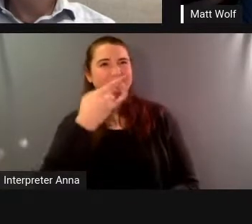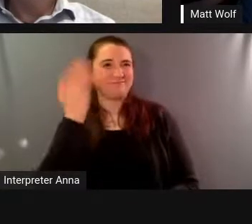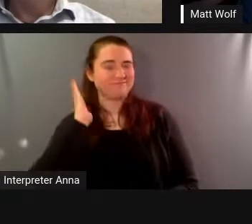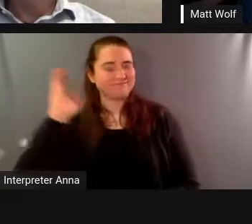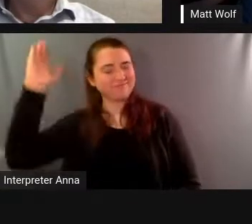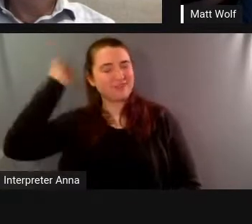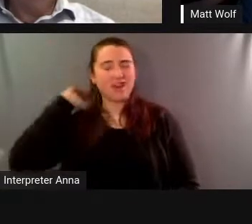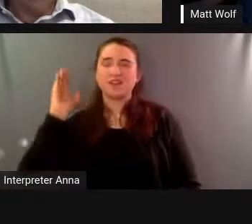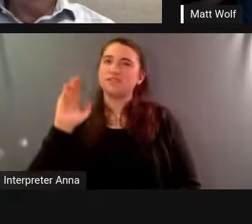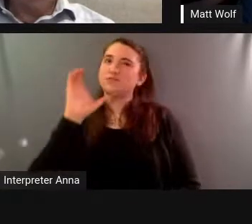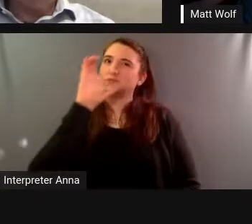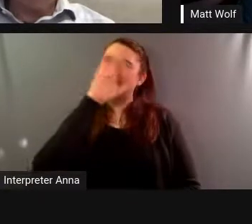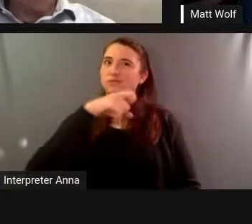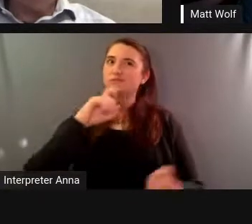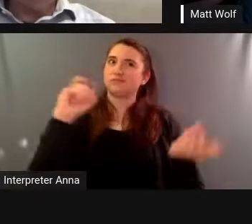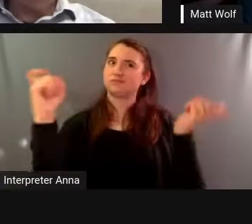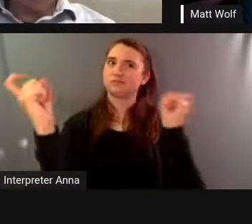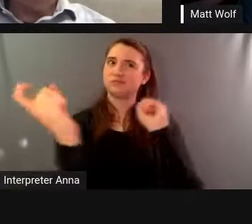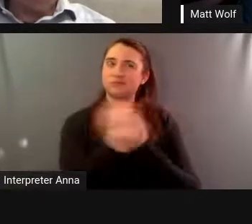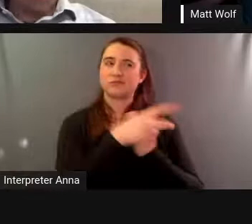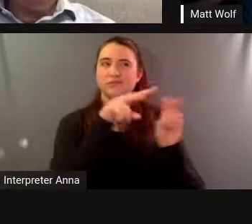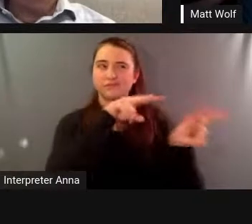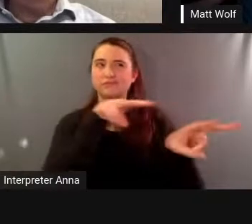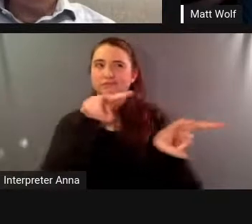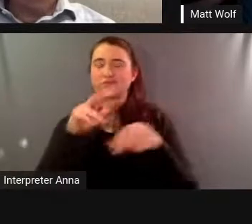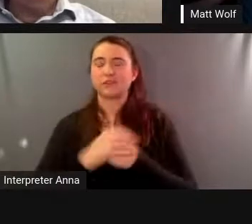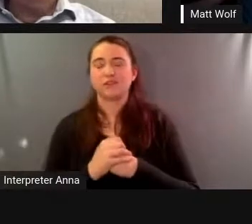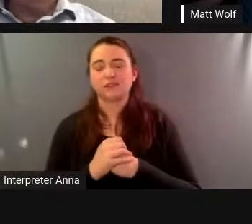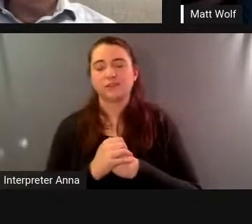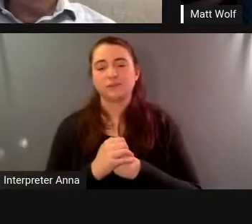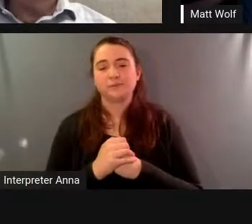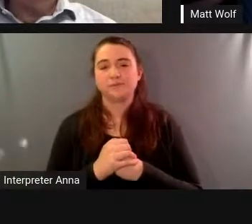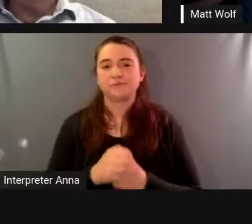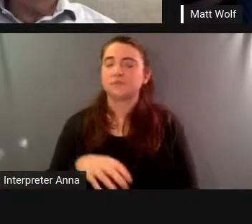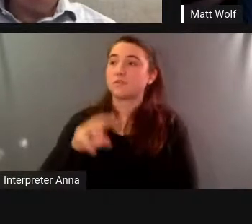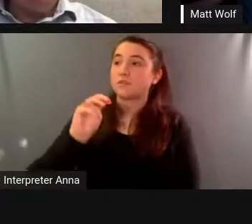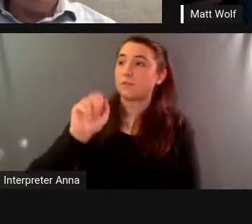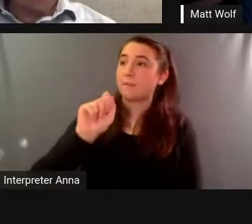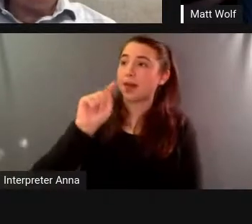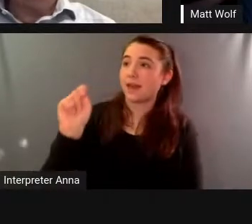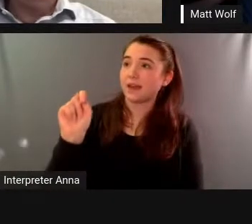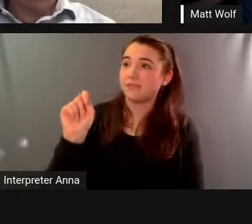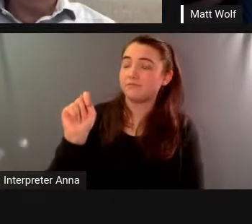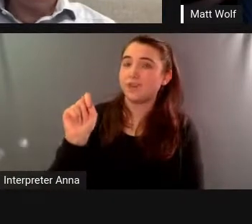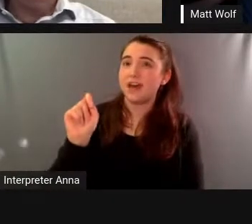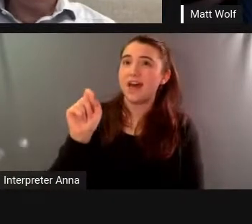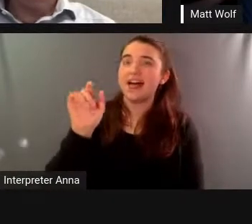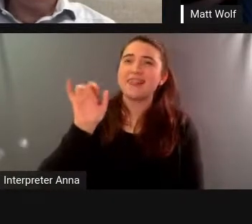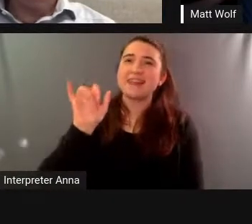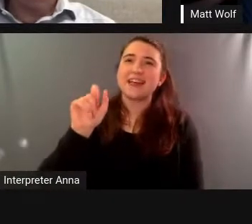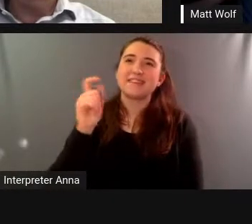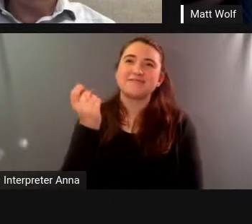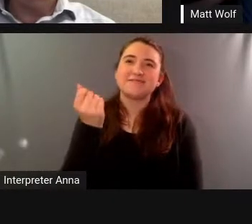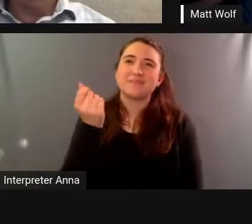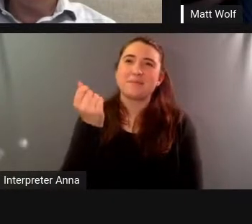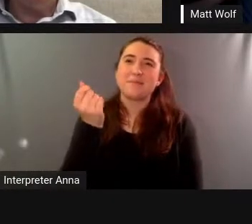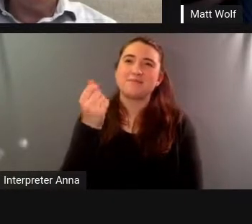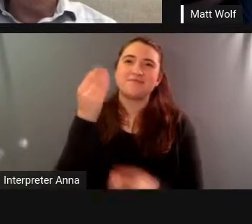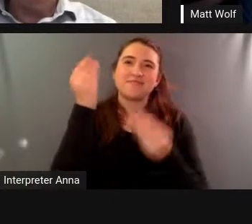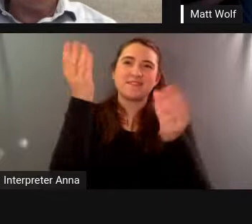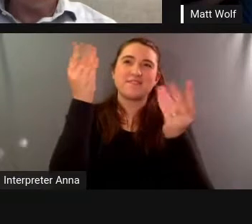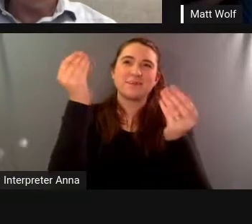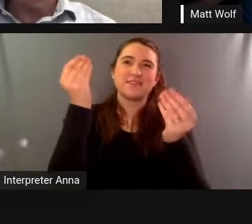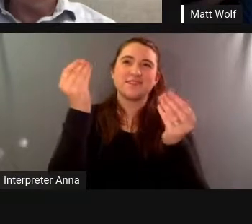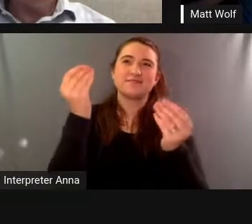afar uh matt what did you think when that sort of detail came out in your research uh